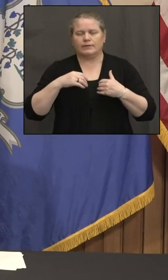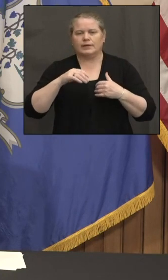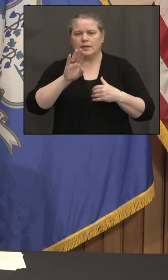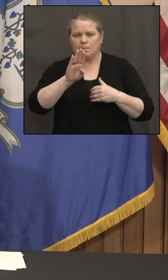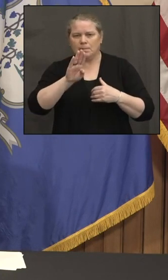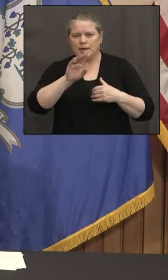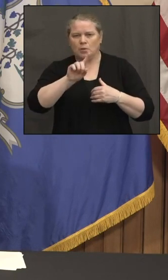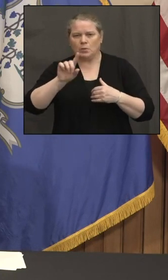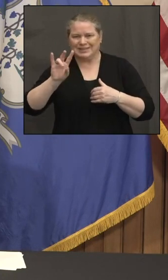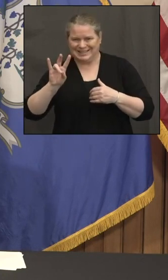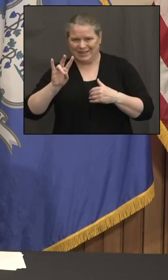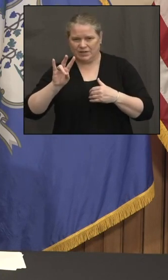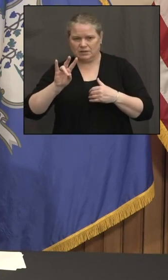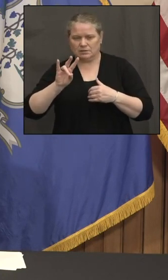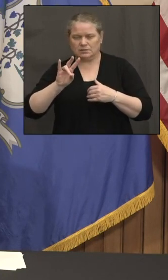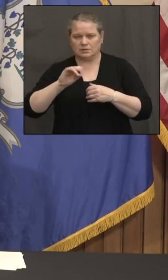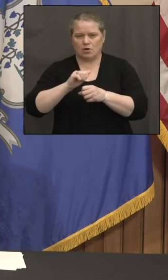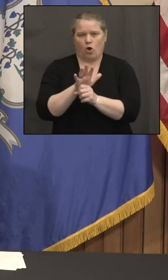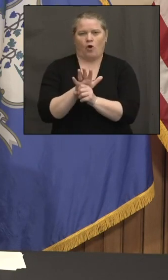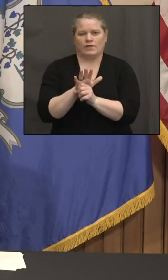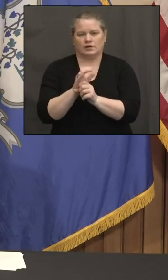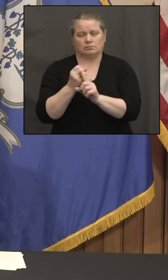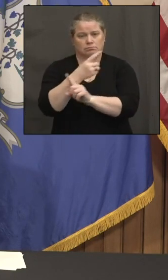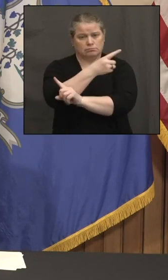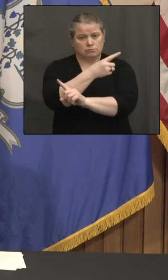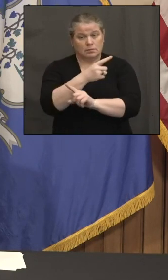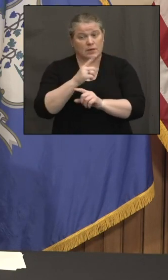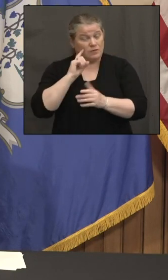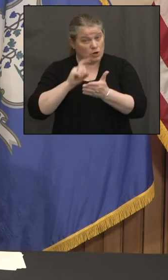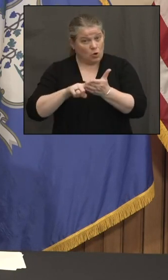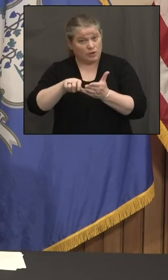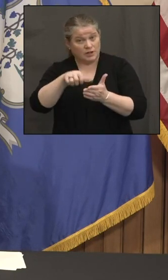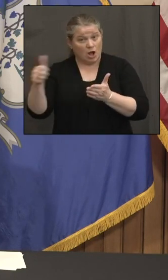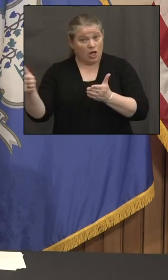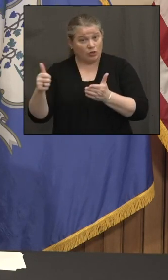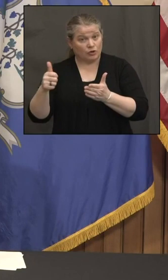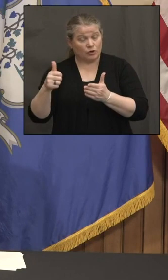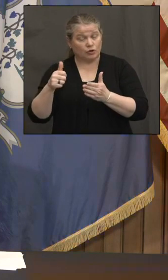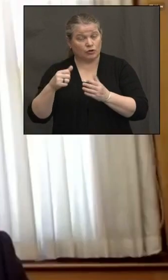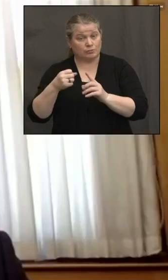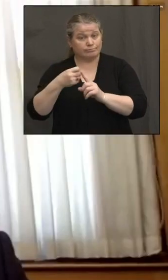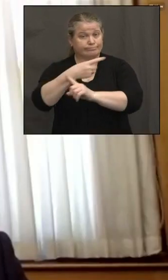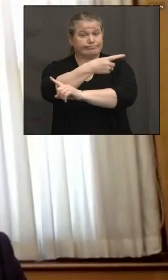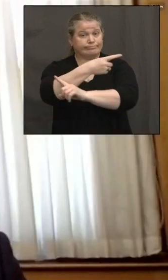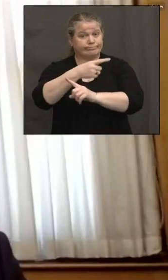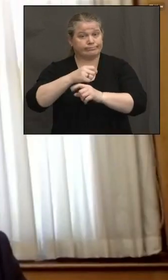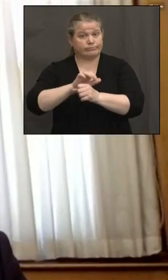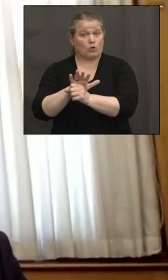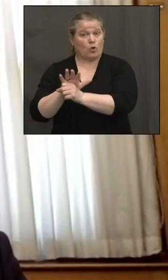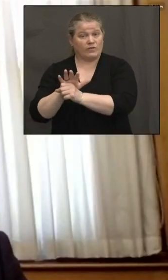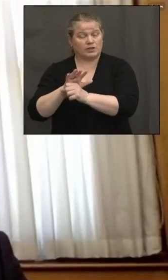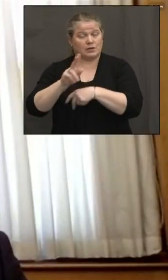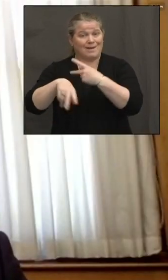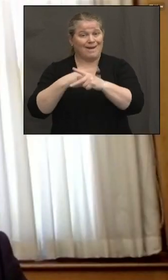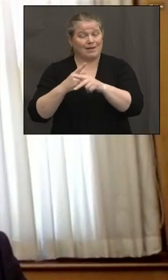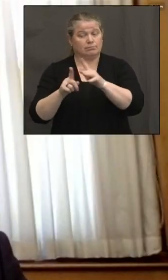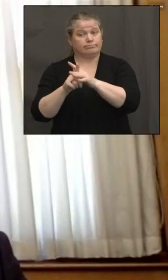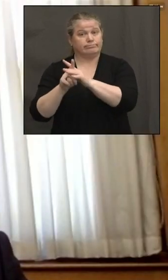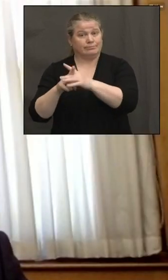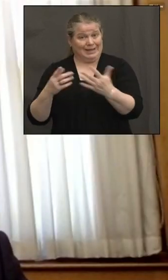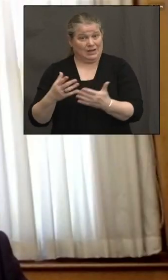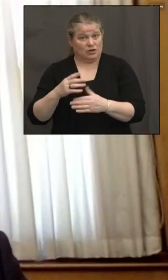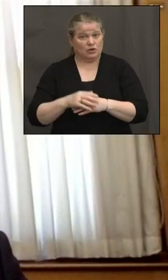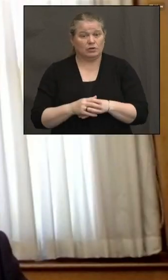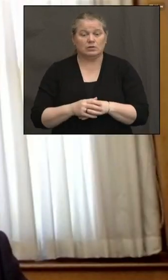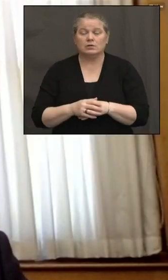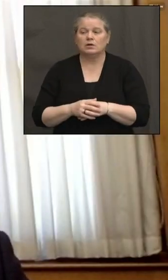variants that have been prevalent or we've seen here? Um, at this point, I, I think the, the estimates from the